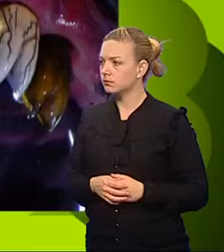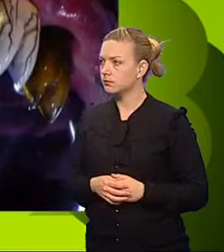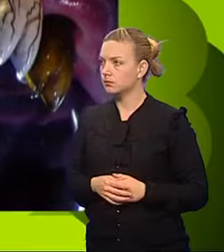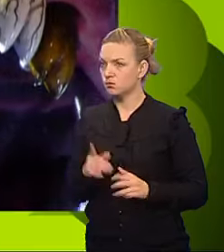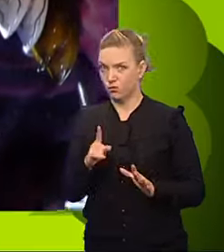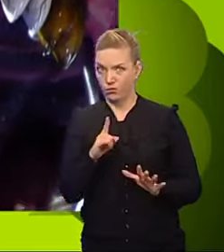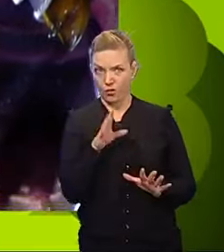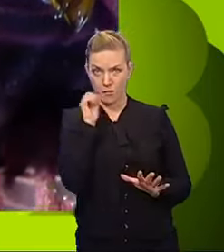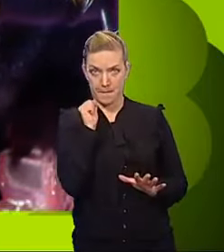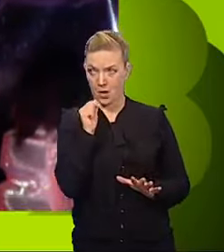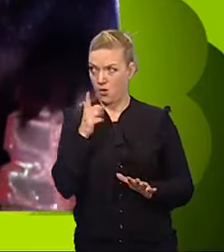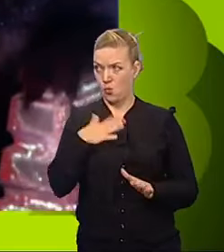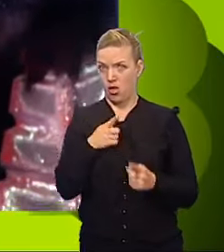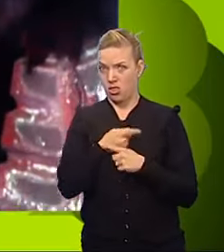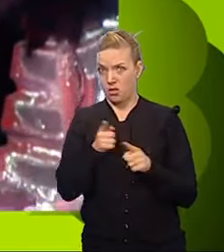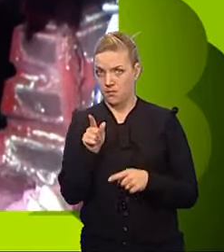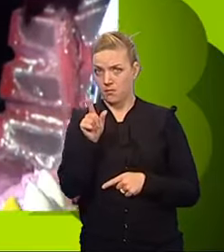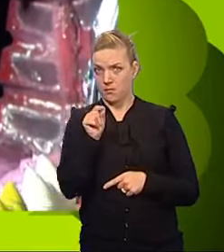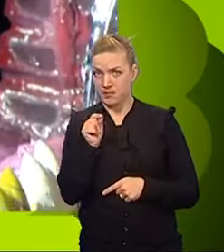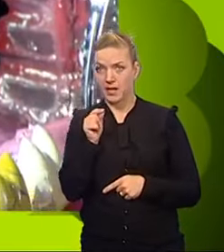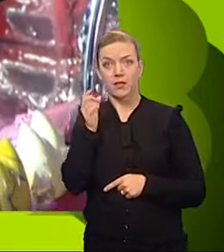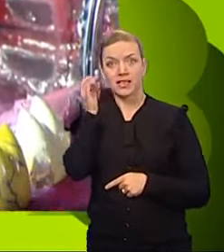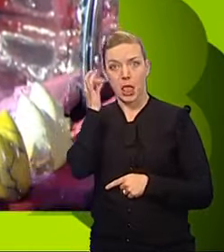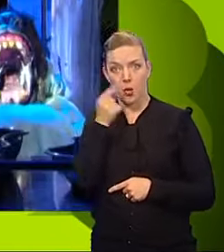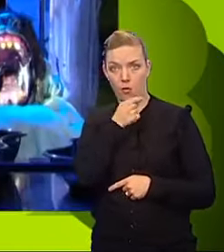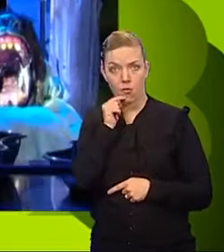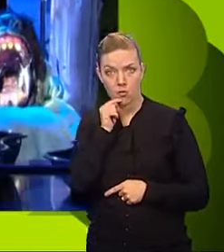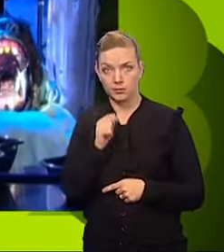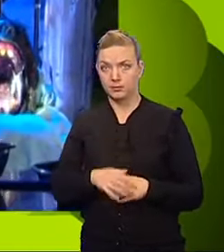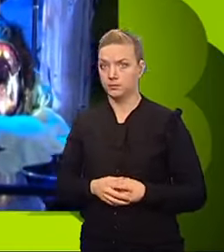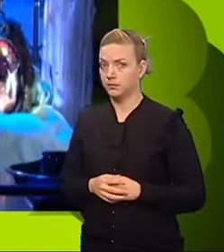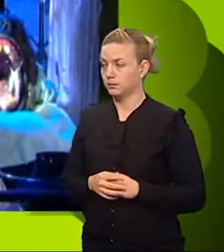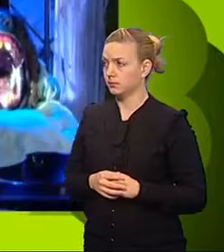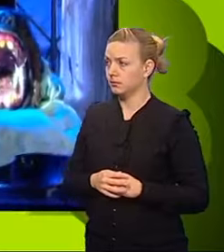Remember, you want them to pick the yellow teeth. What do you think?